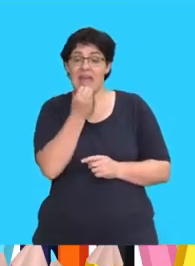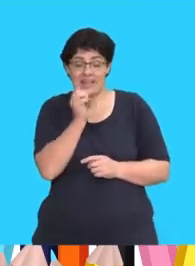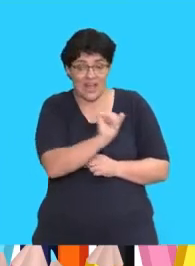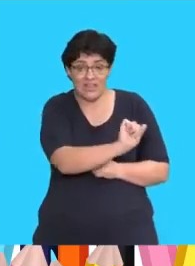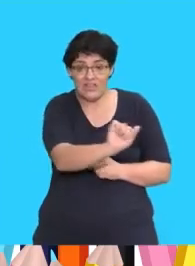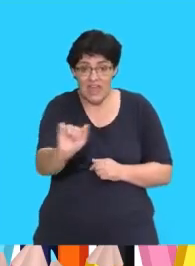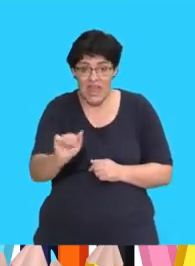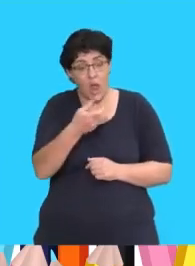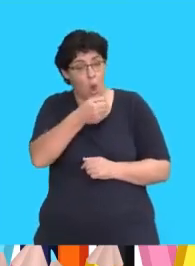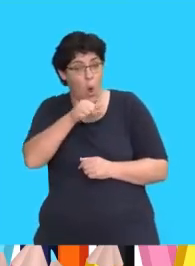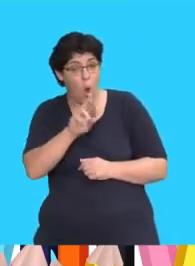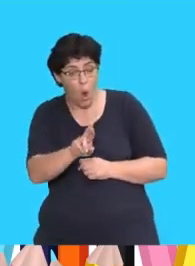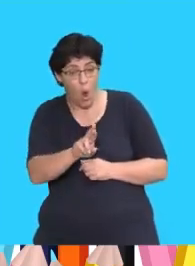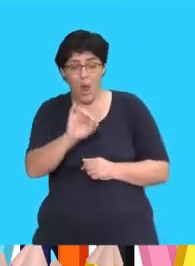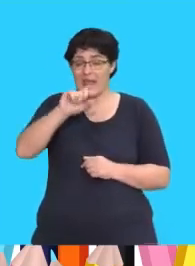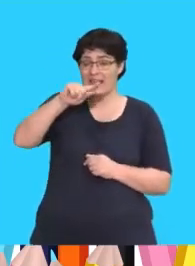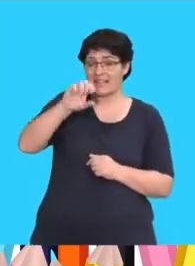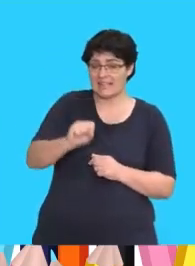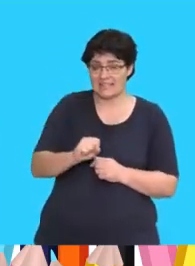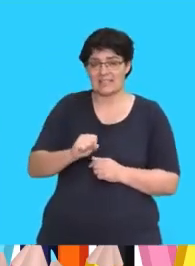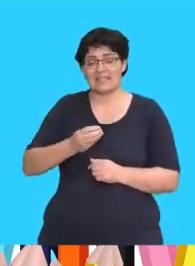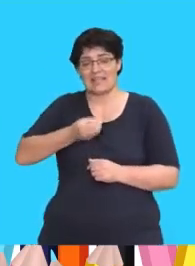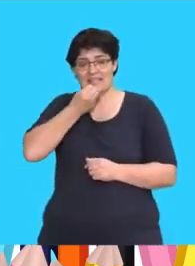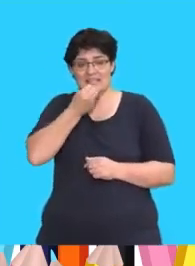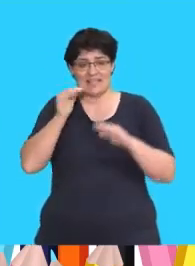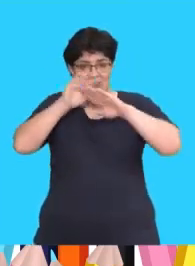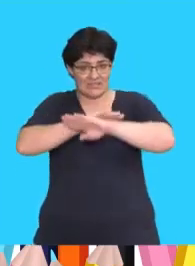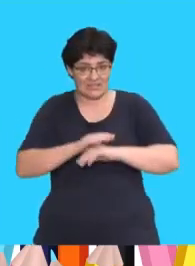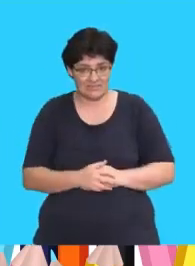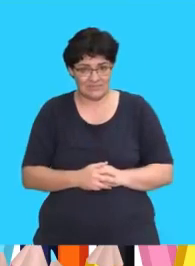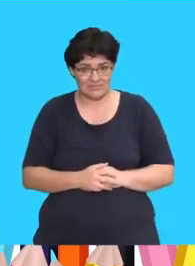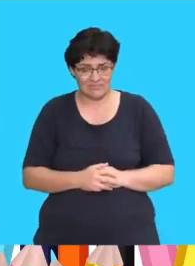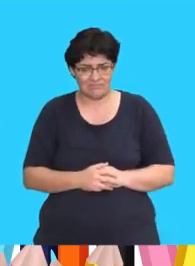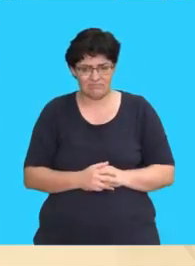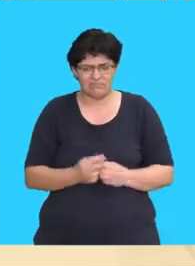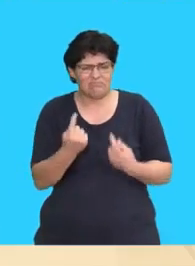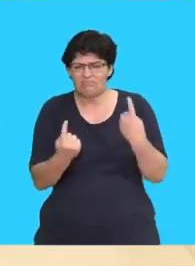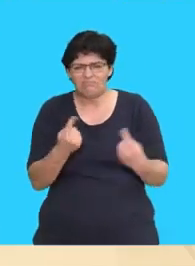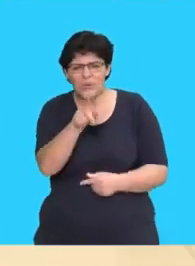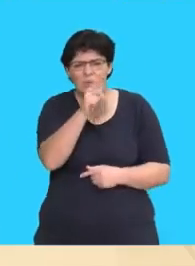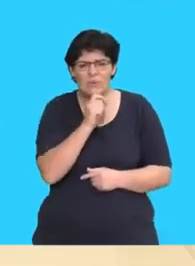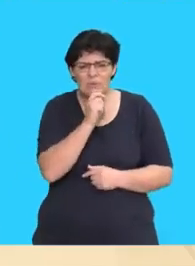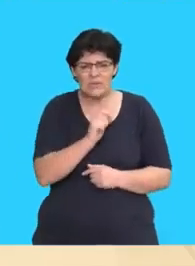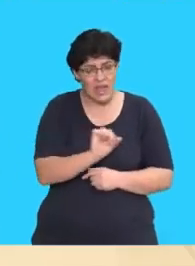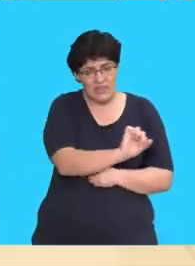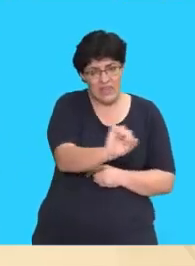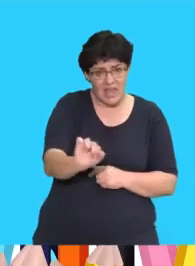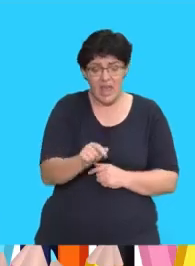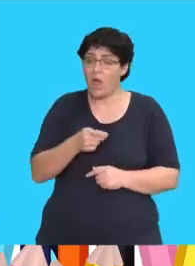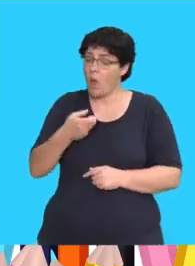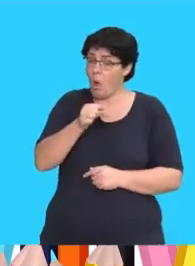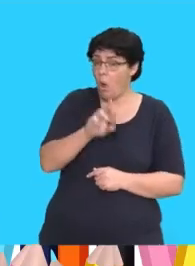ate their, her, its, supper. Which one do you use?